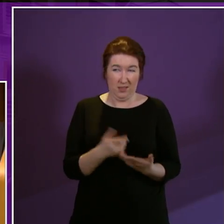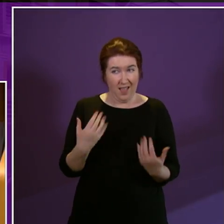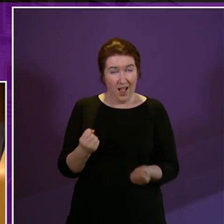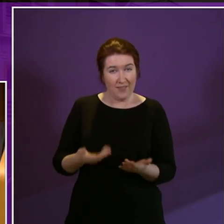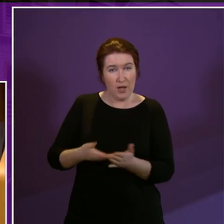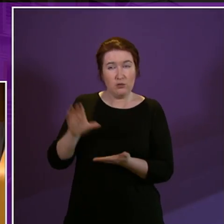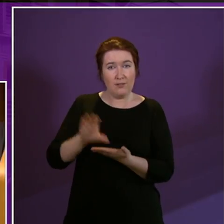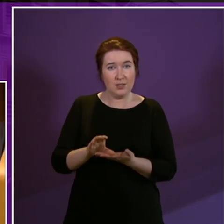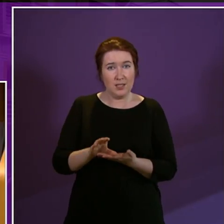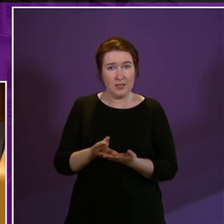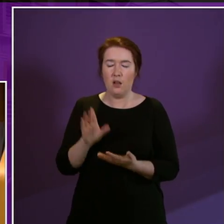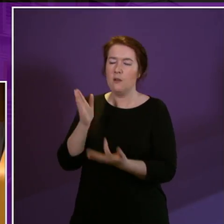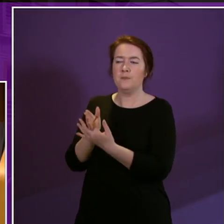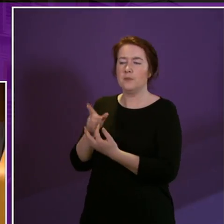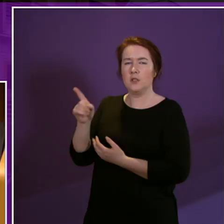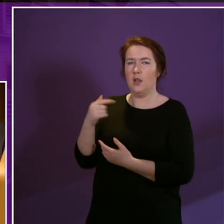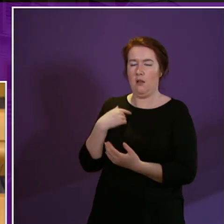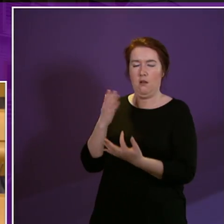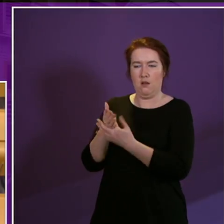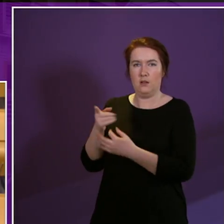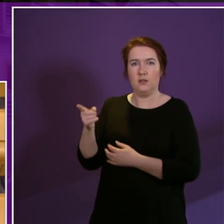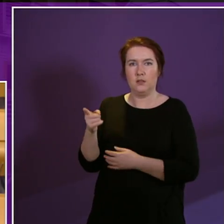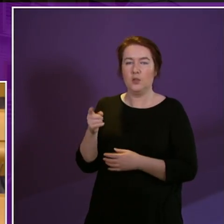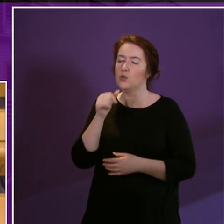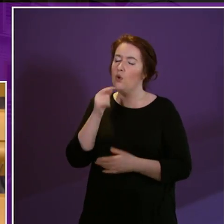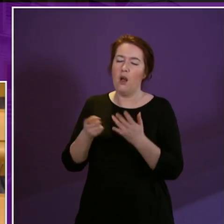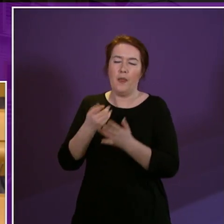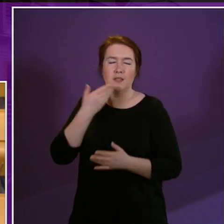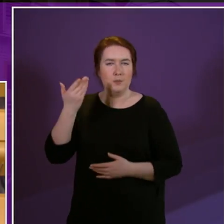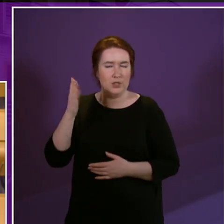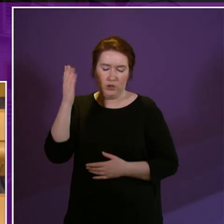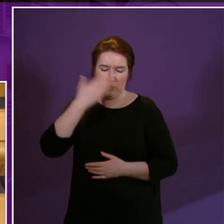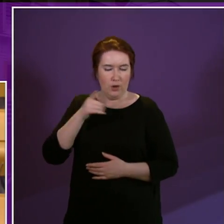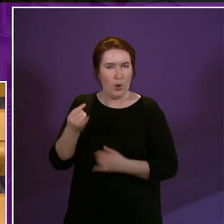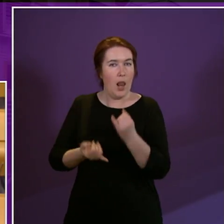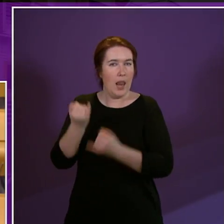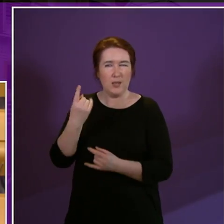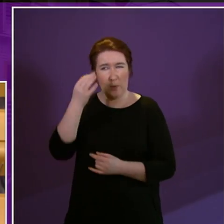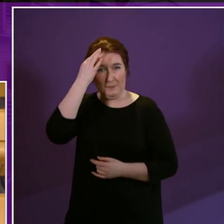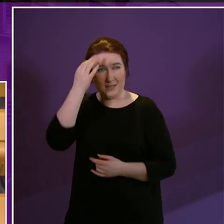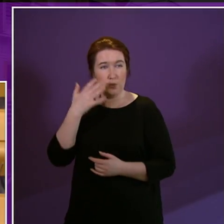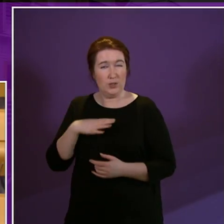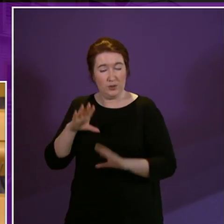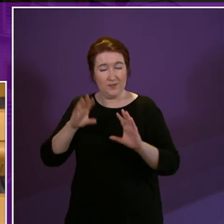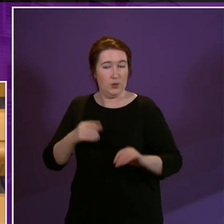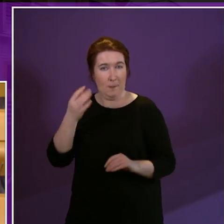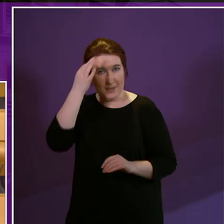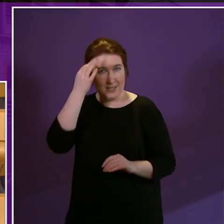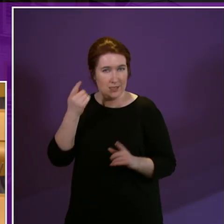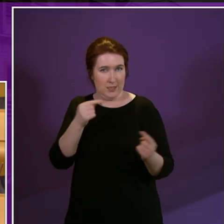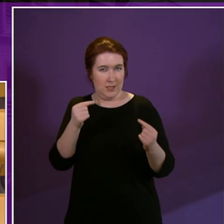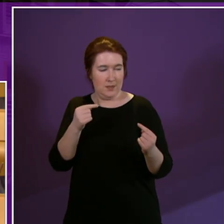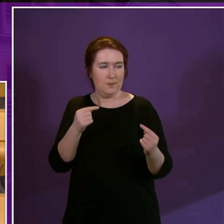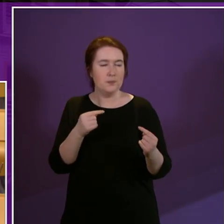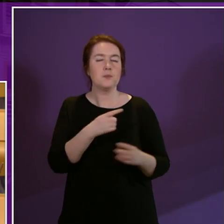and that's under the Labour administration. Not another speech. I'm sorry you're in your last minute so you'll finish in the next 30